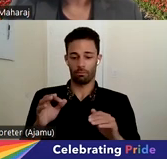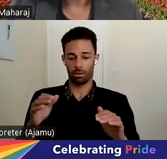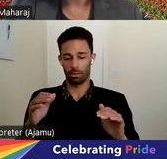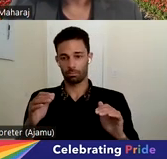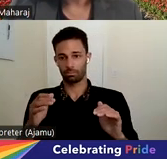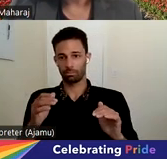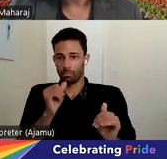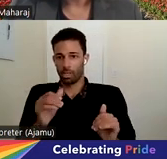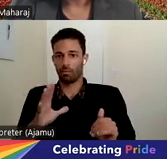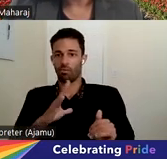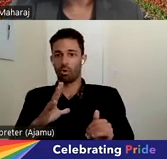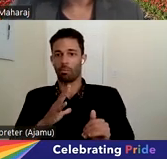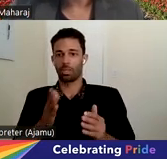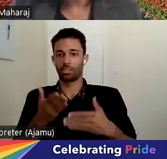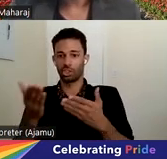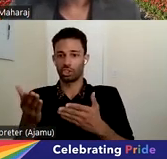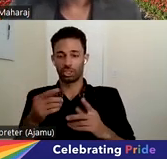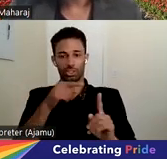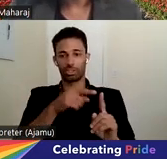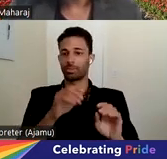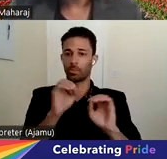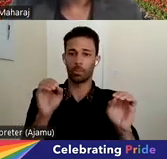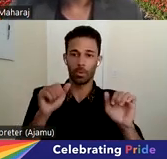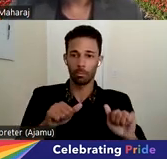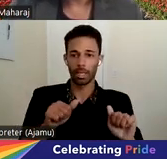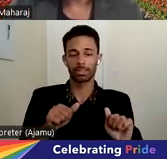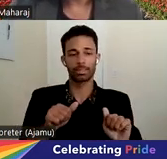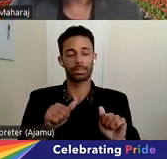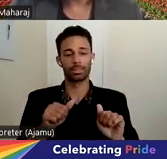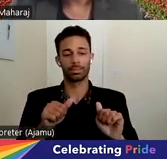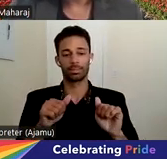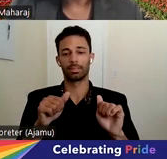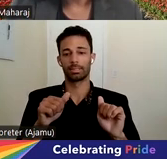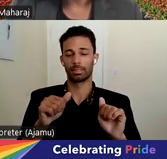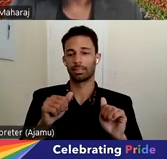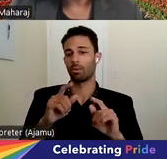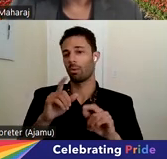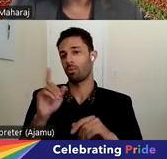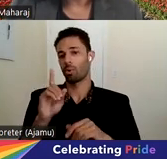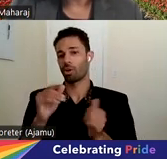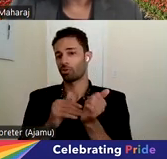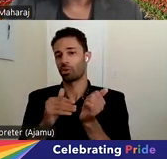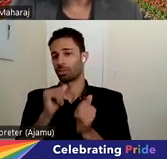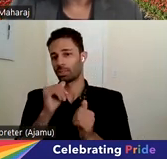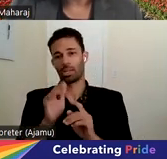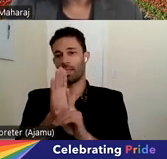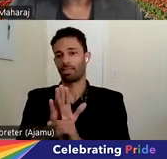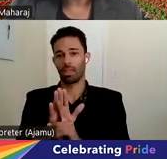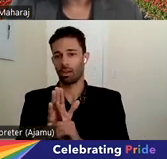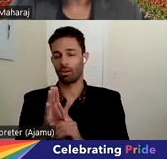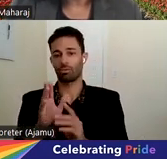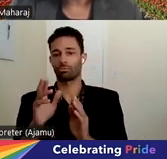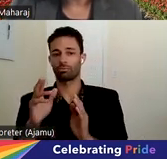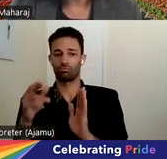suggesting that a person is lacking capacity when that's really not their place to do so. And that just kind of